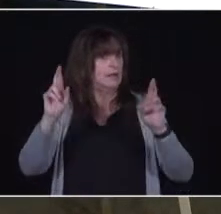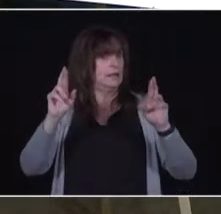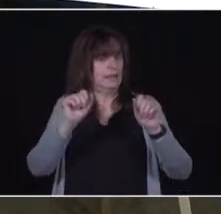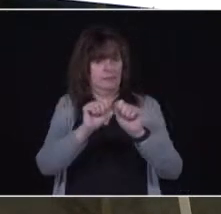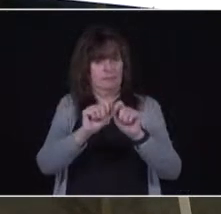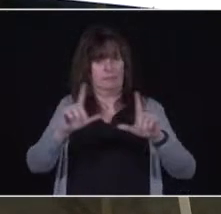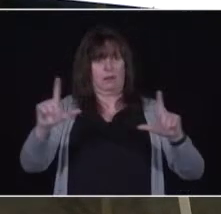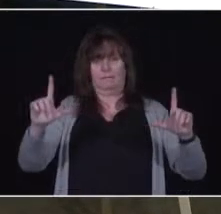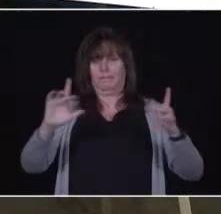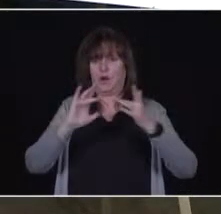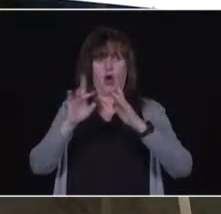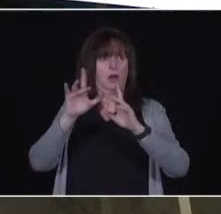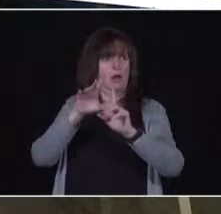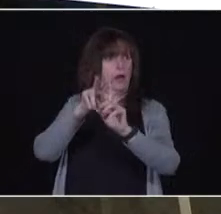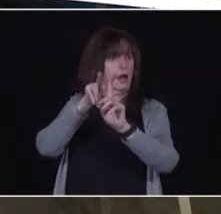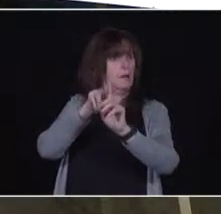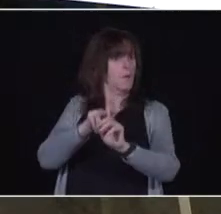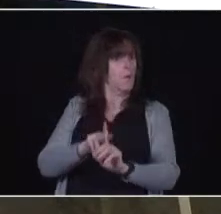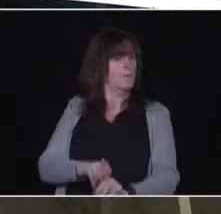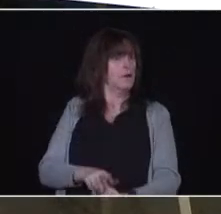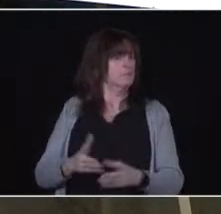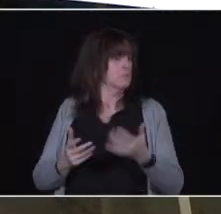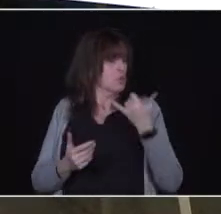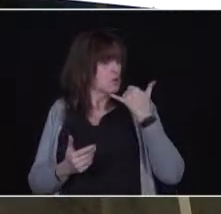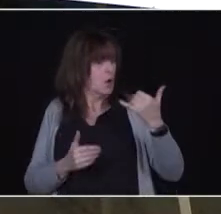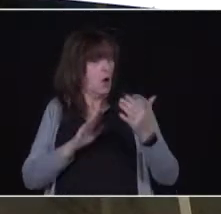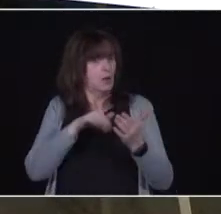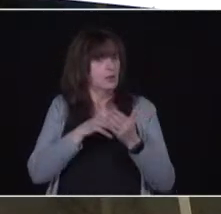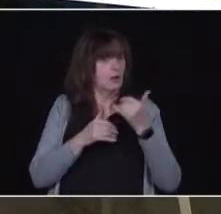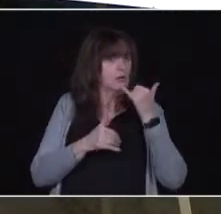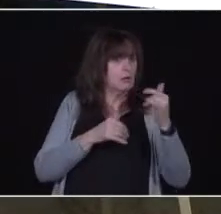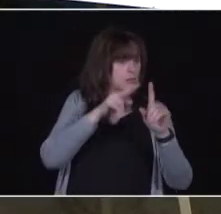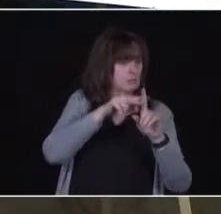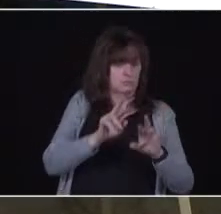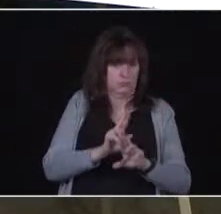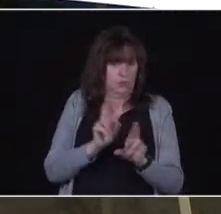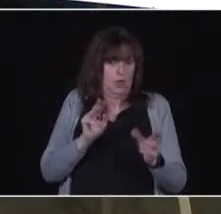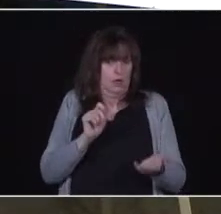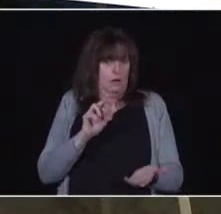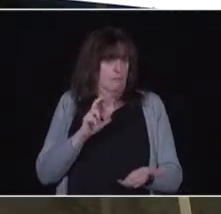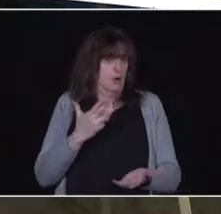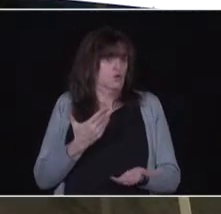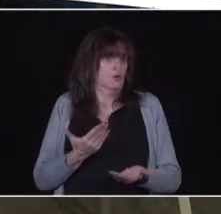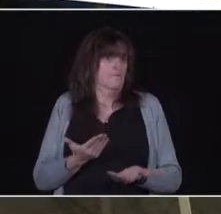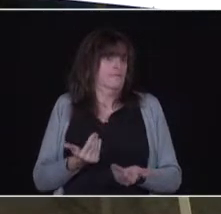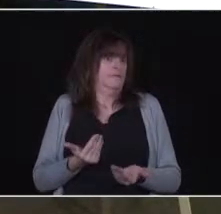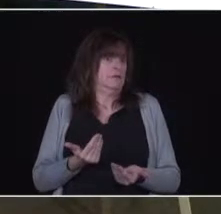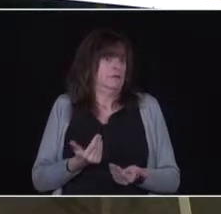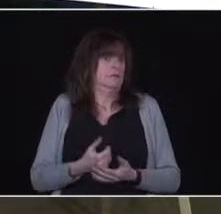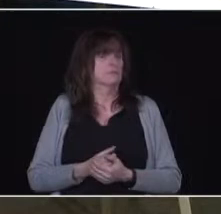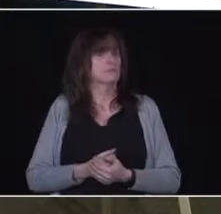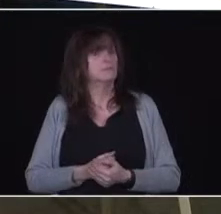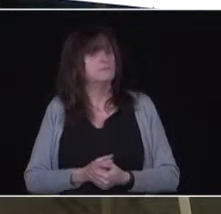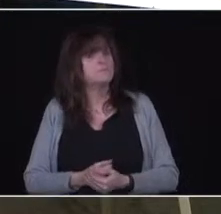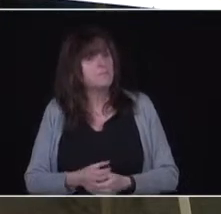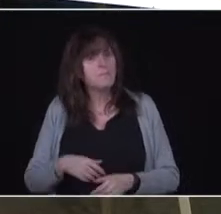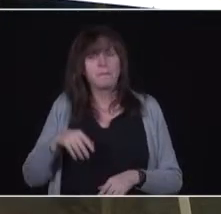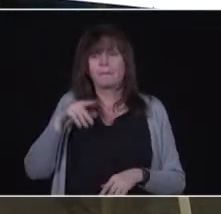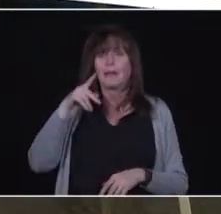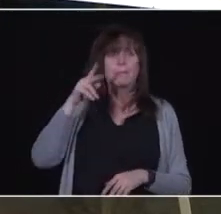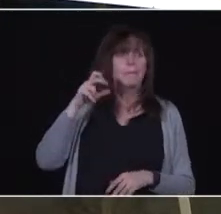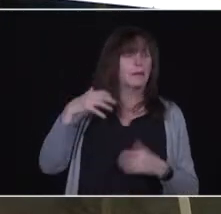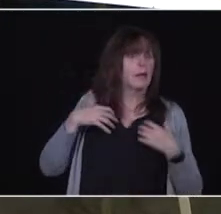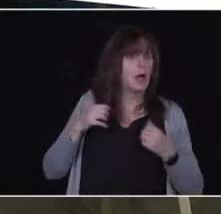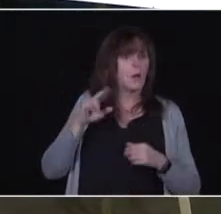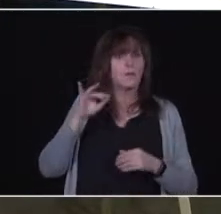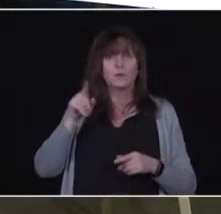time. In the interim, as I mentioned, also, the public health units are reaching out to that population. Some have actually very few in